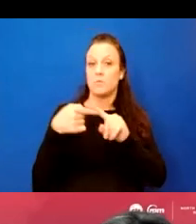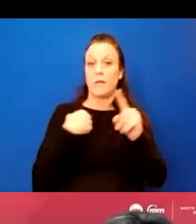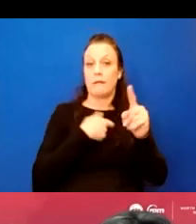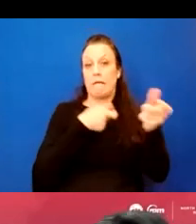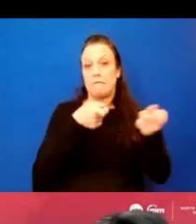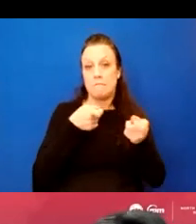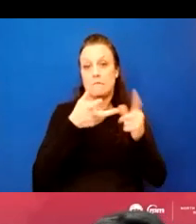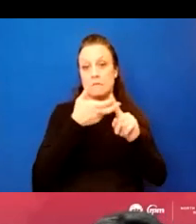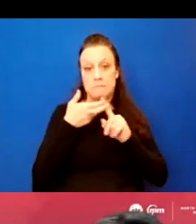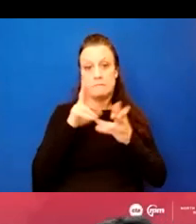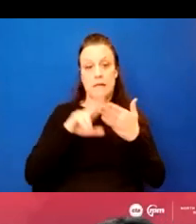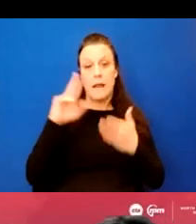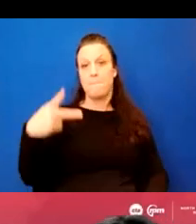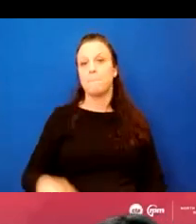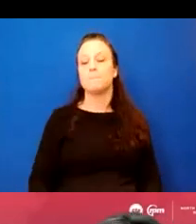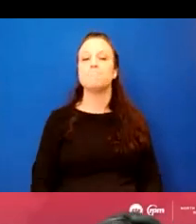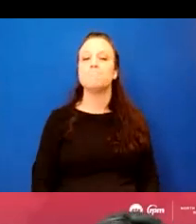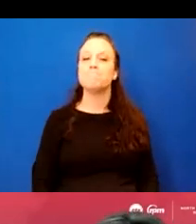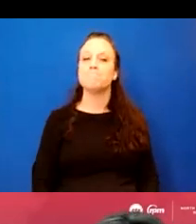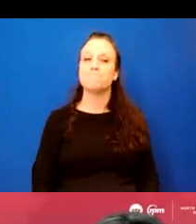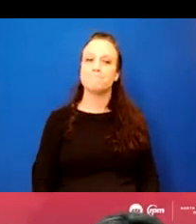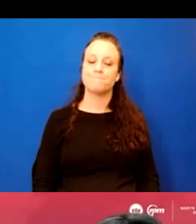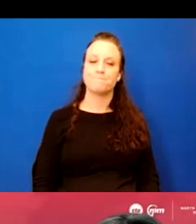get them to sign up. So next slide.